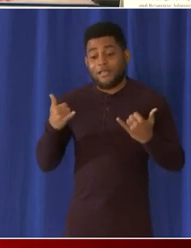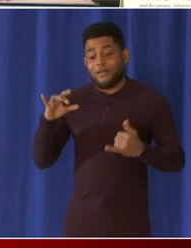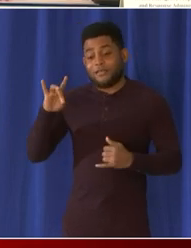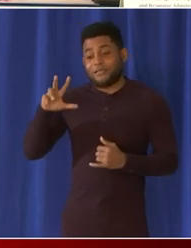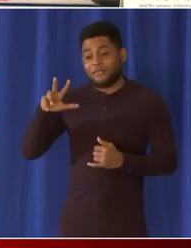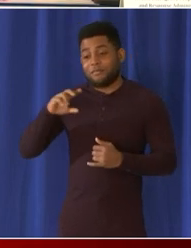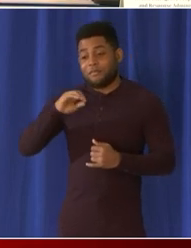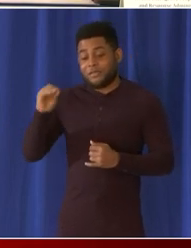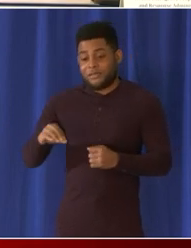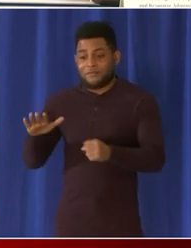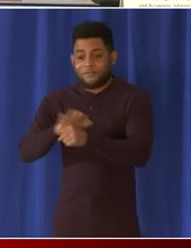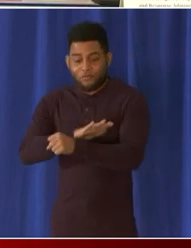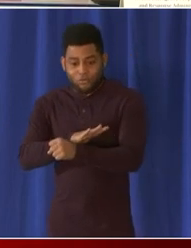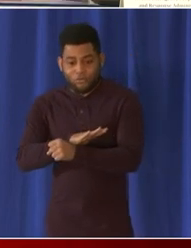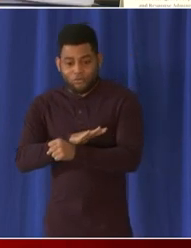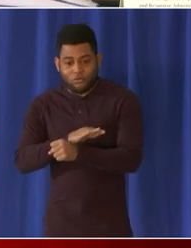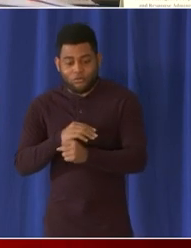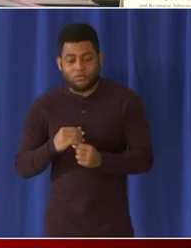We can go to the next slide.